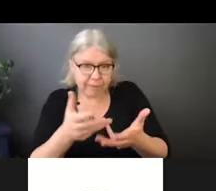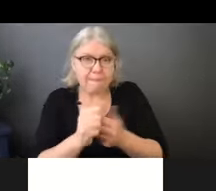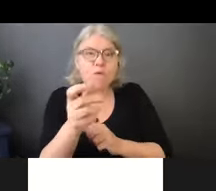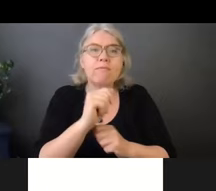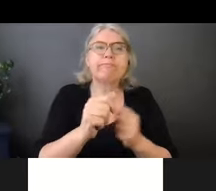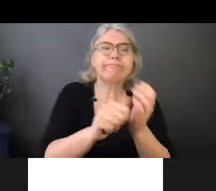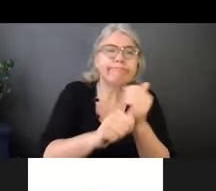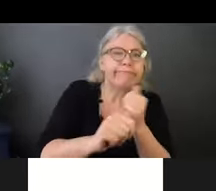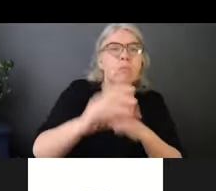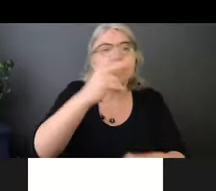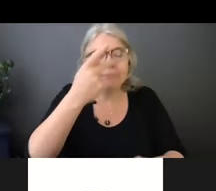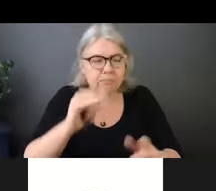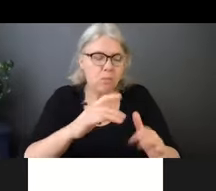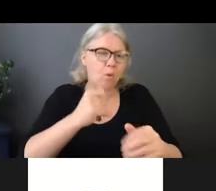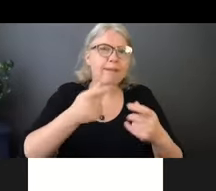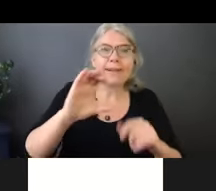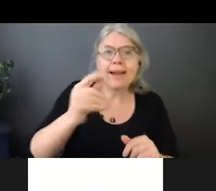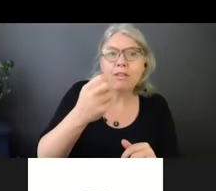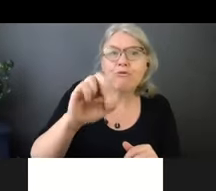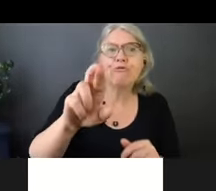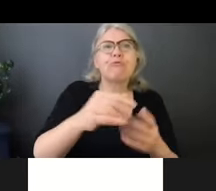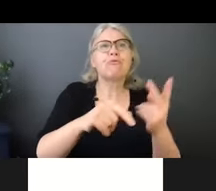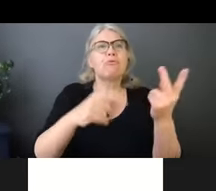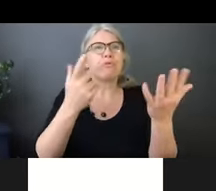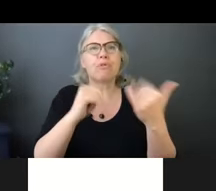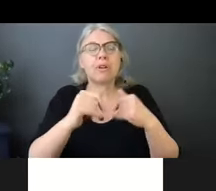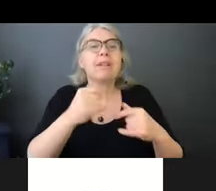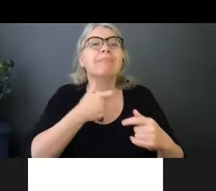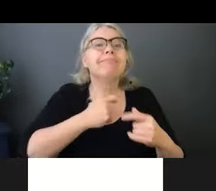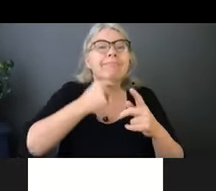catheter care, suctioning.